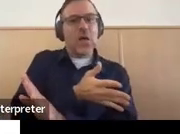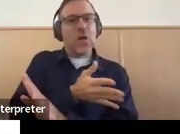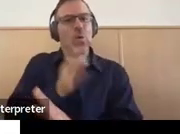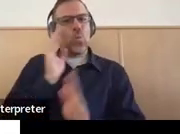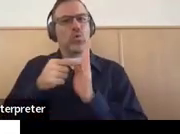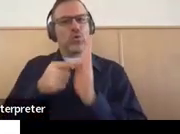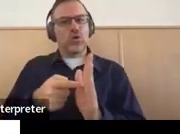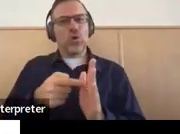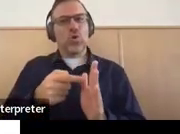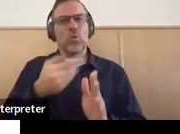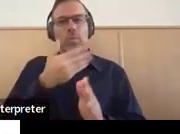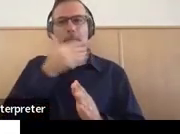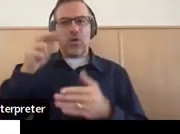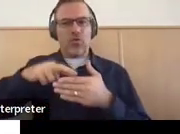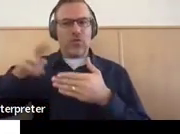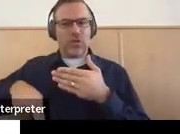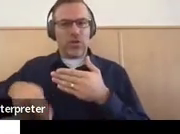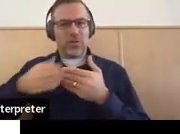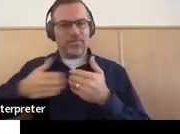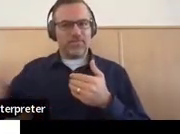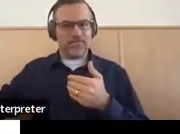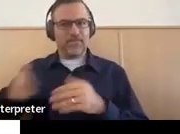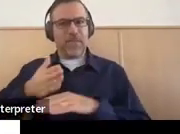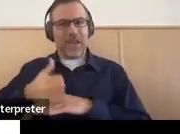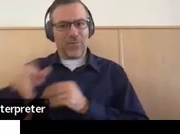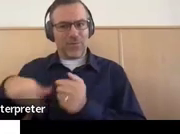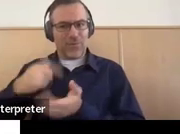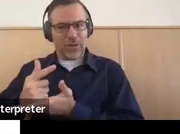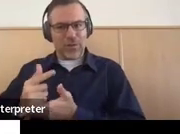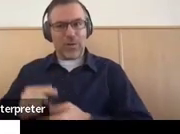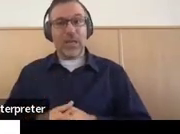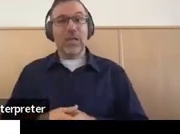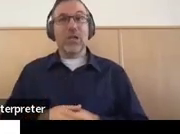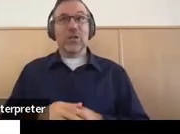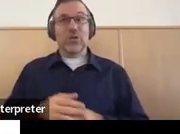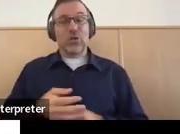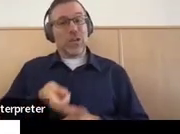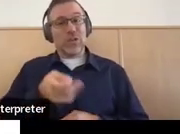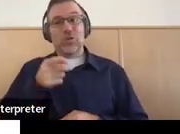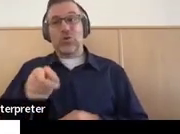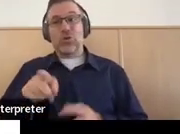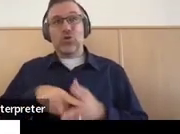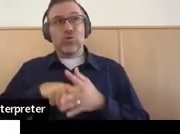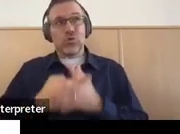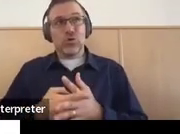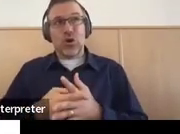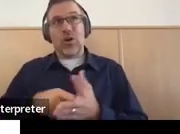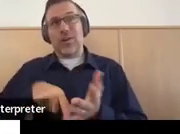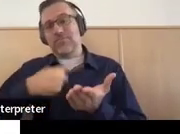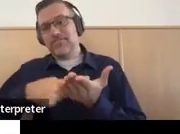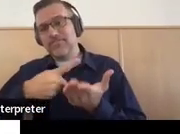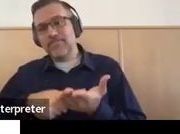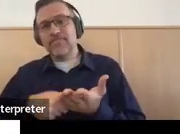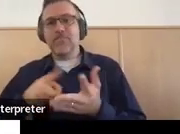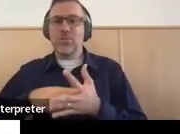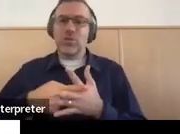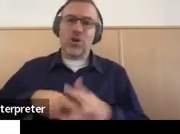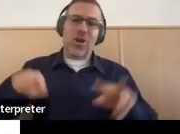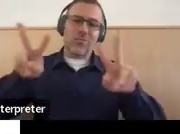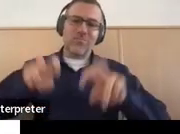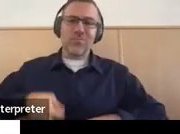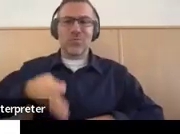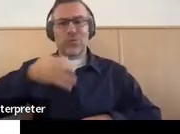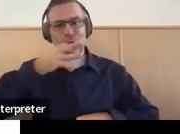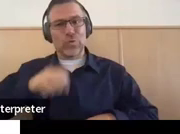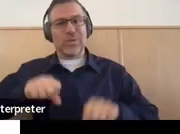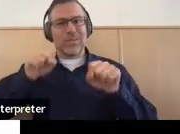outcomes for students with disabilities. So the sooner we start those conversations and the assessments, the more